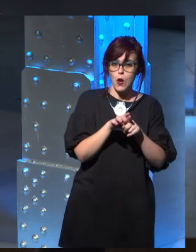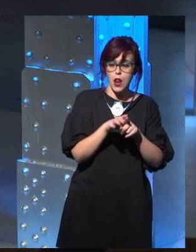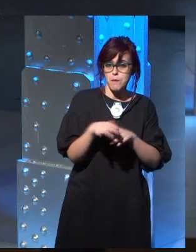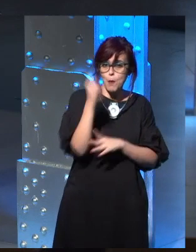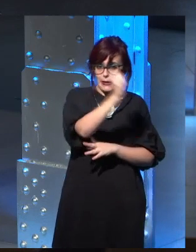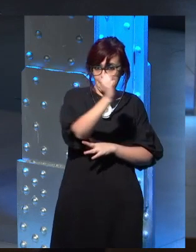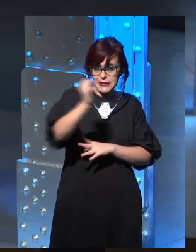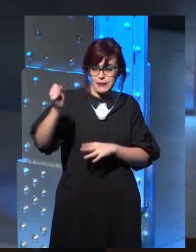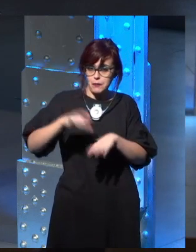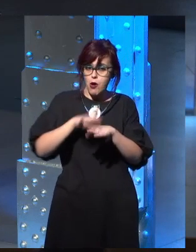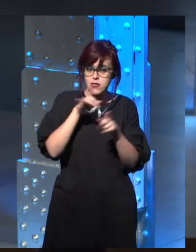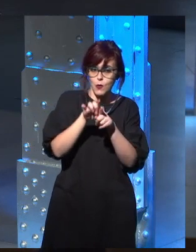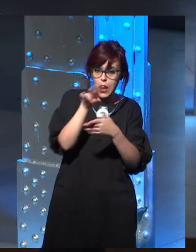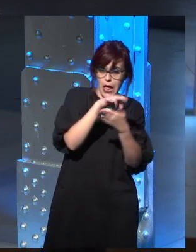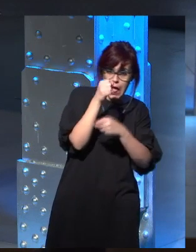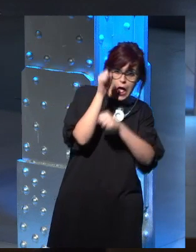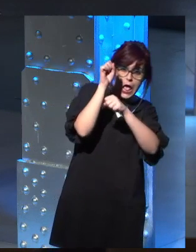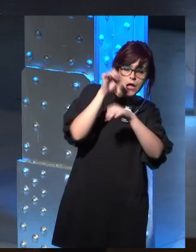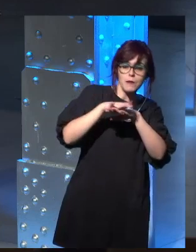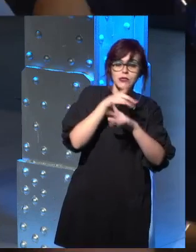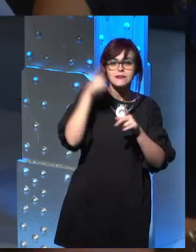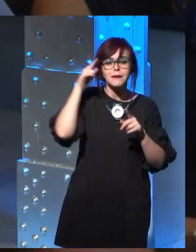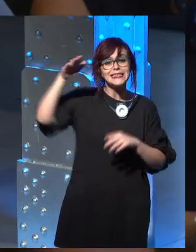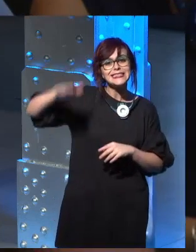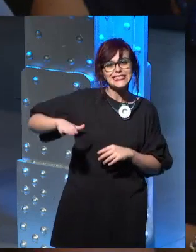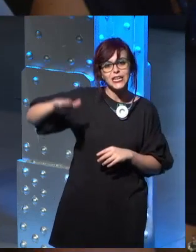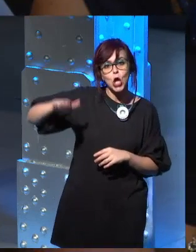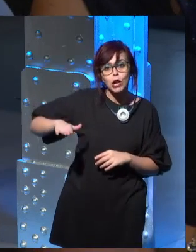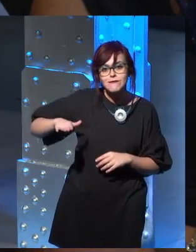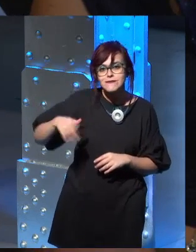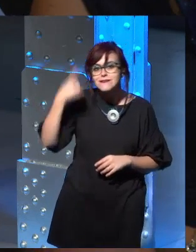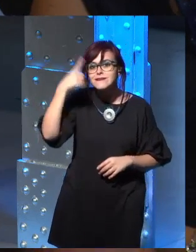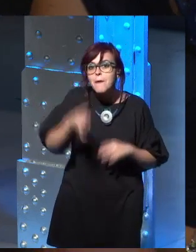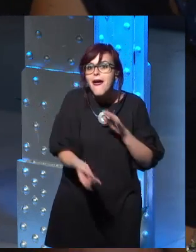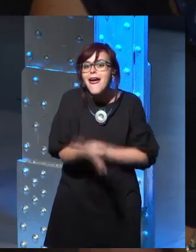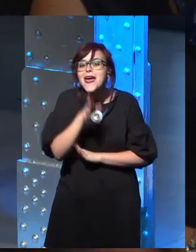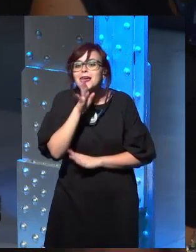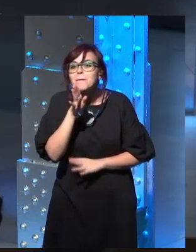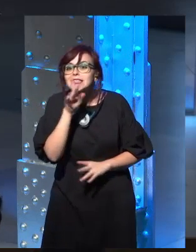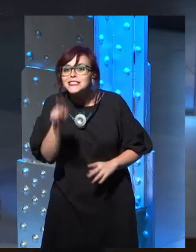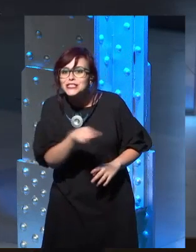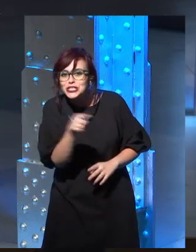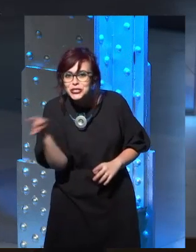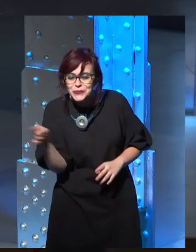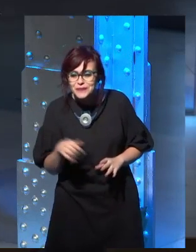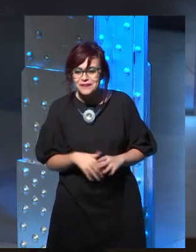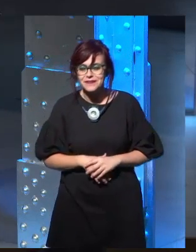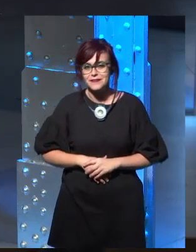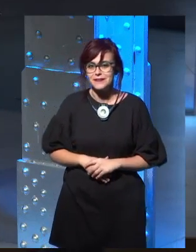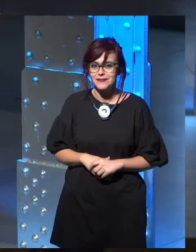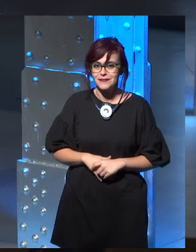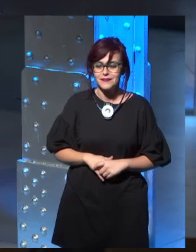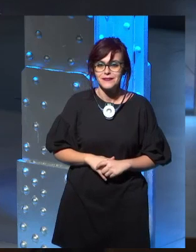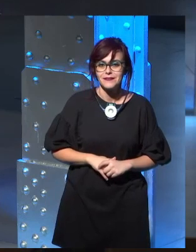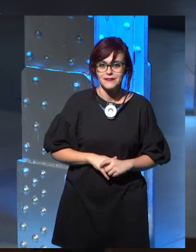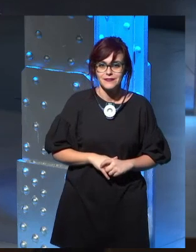that you have to use a shield when you're reading the books because they kill everyone, do you know what's going to happen